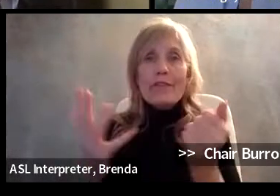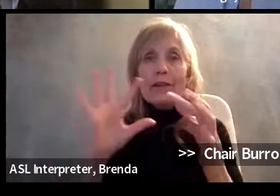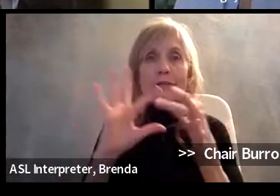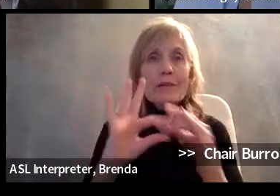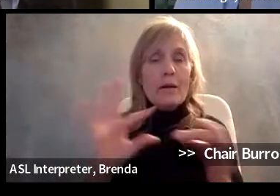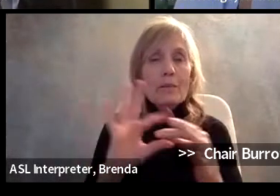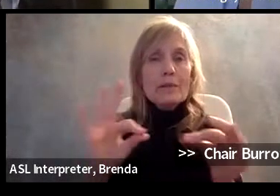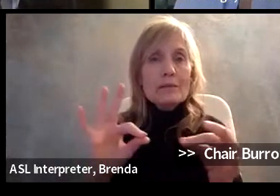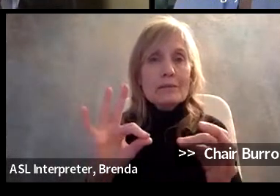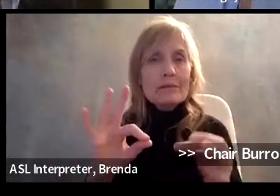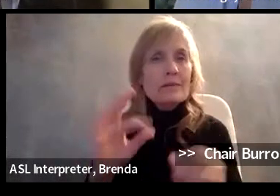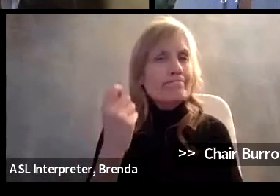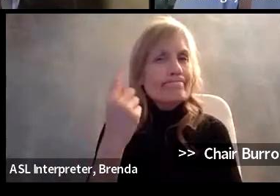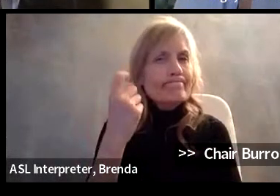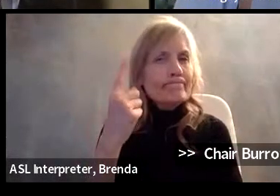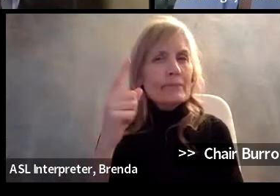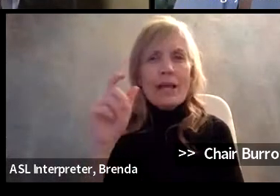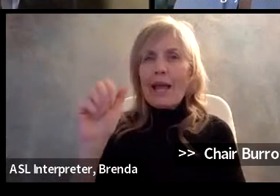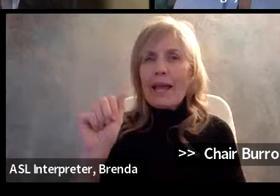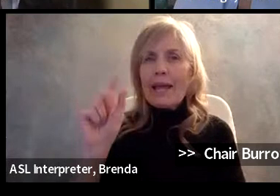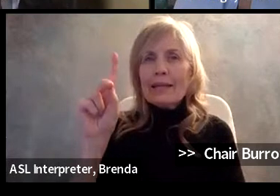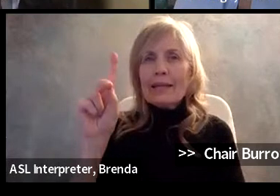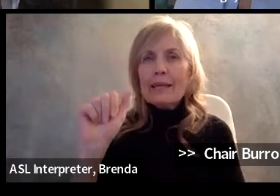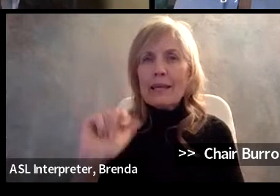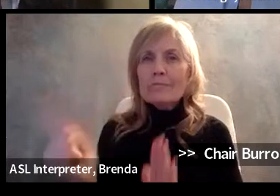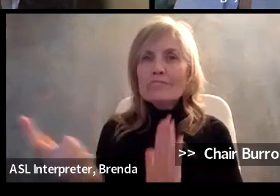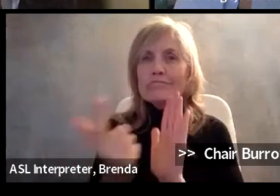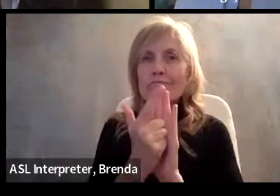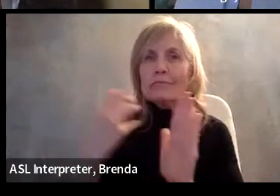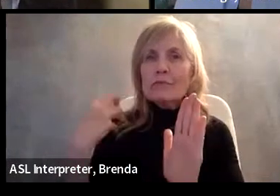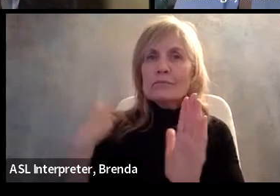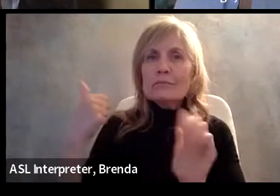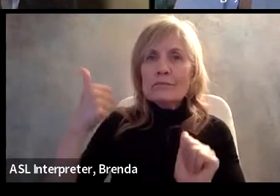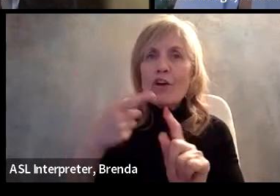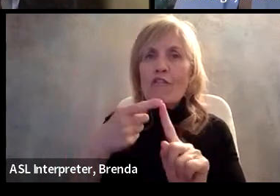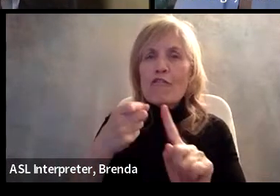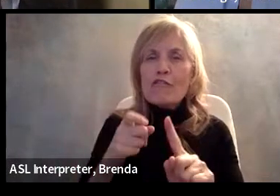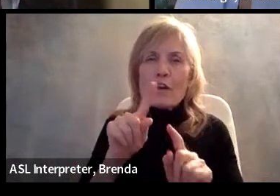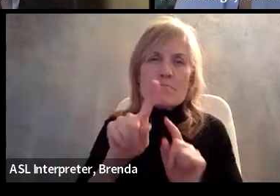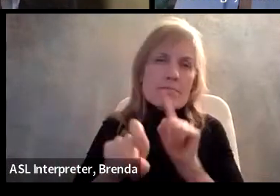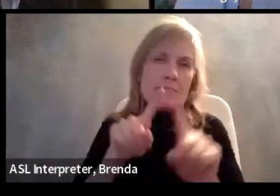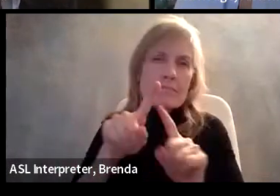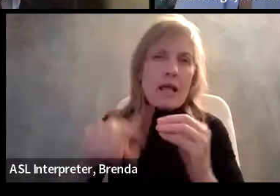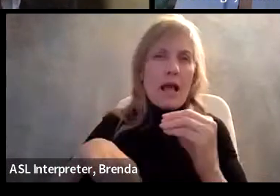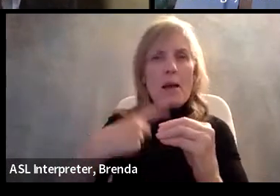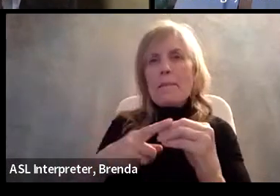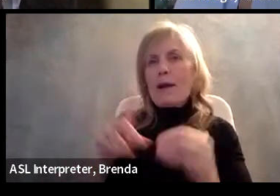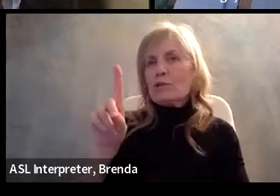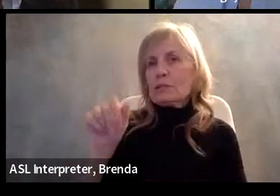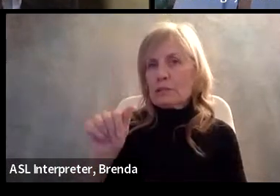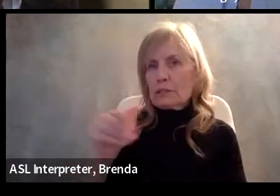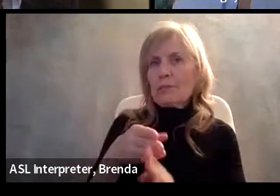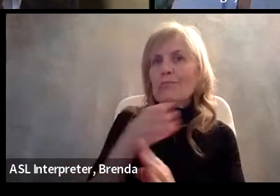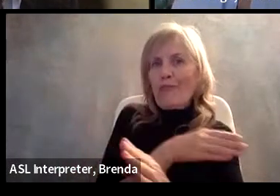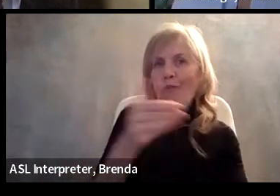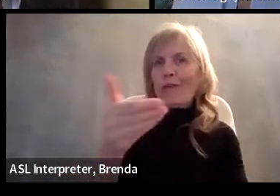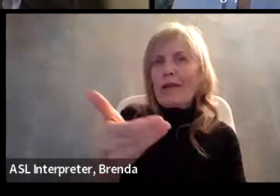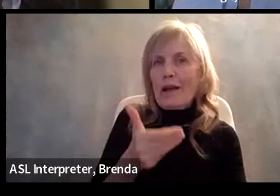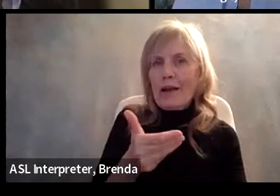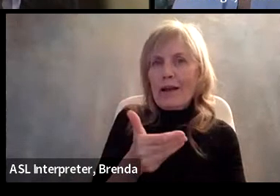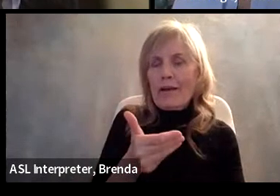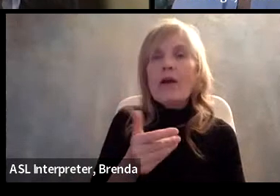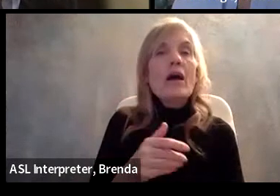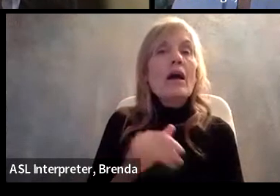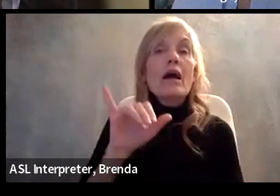the ADA does prohibit employers from doing pre-employment inquiries into disability, I would, if